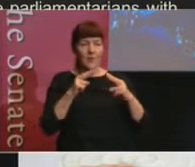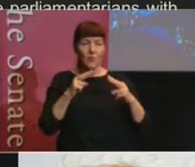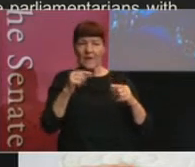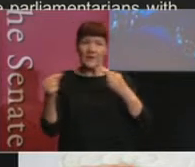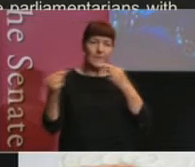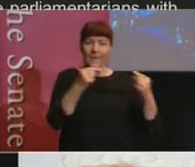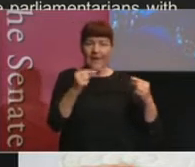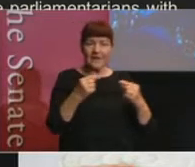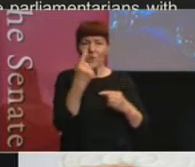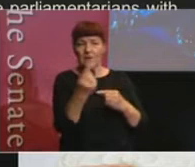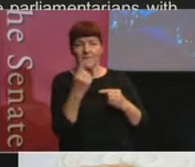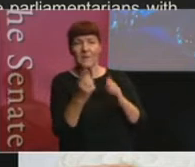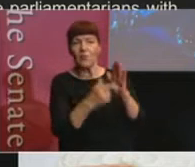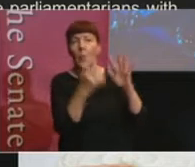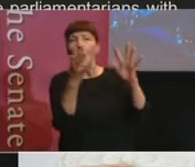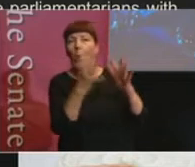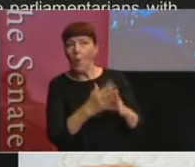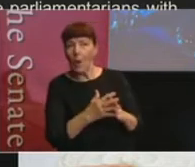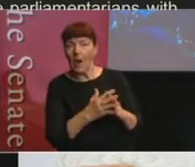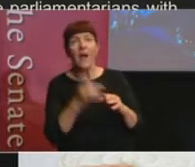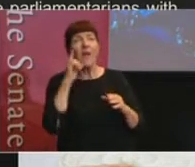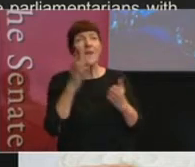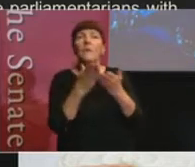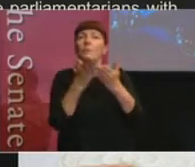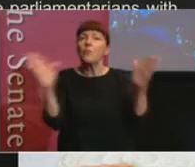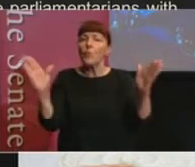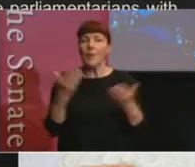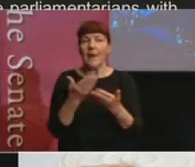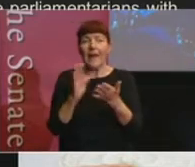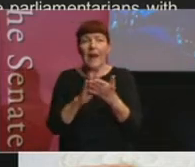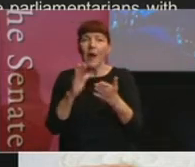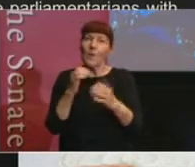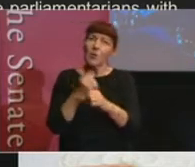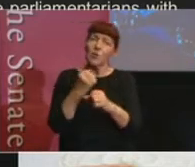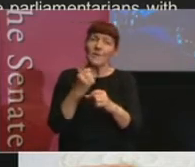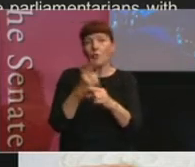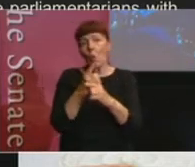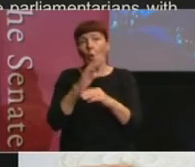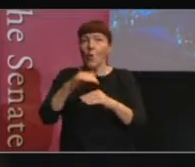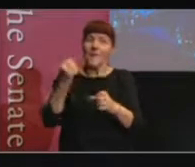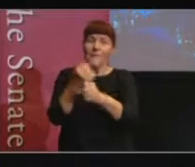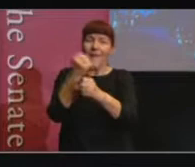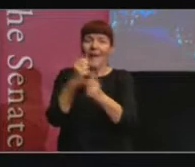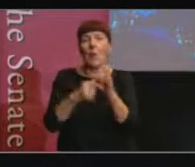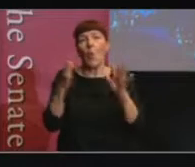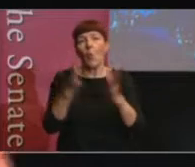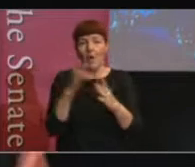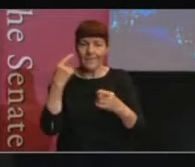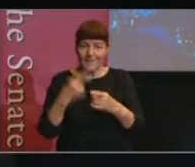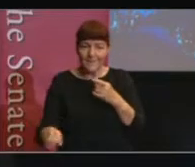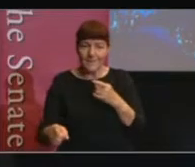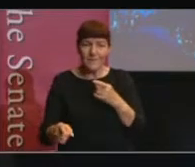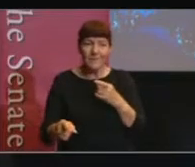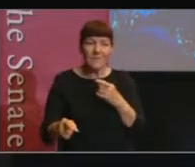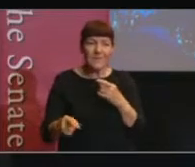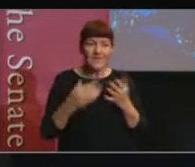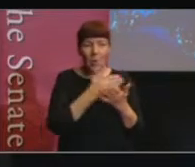law, and think more broadly about how we talk about law making. So, I looked at all of the hands-hard debates on